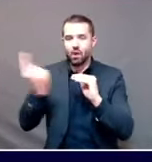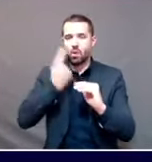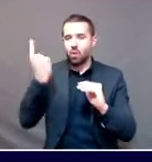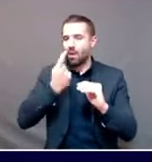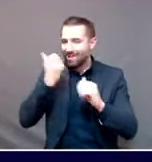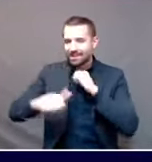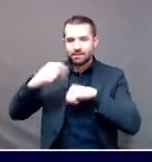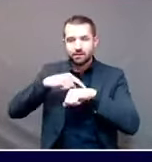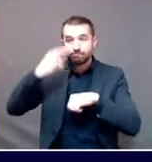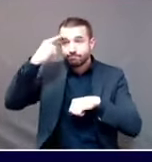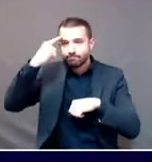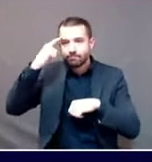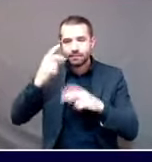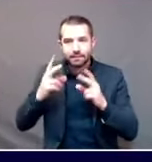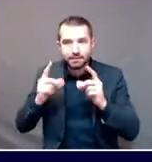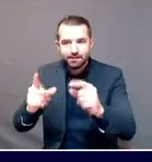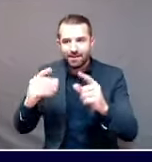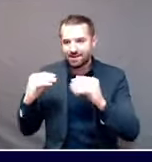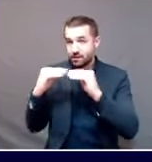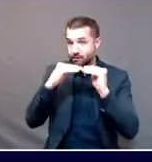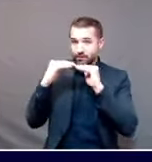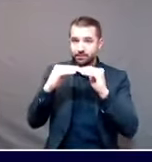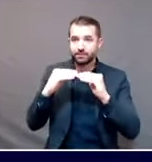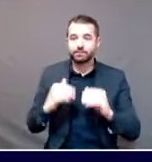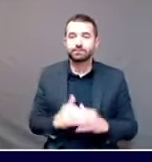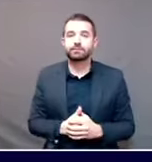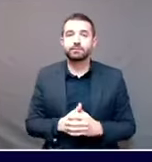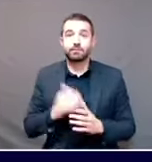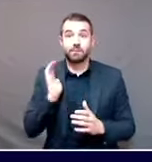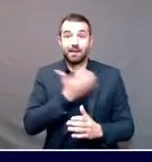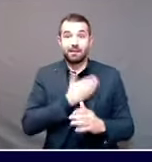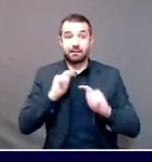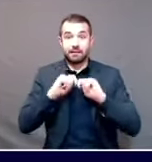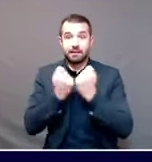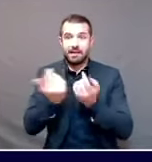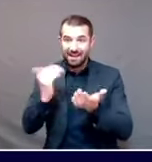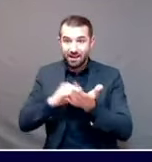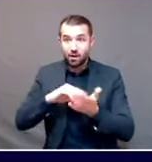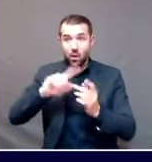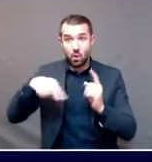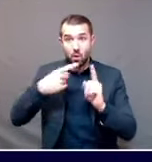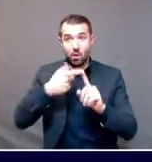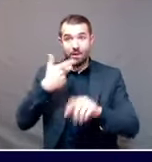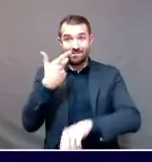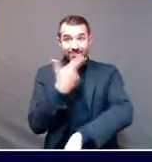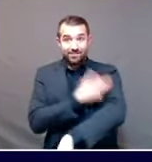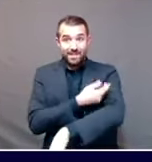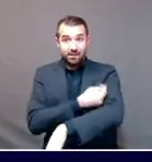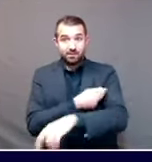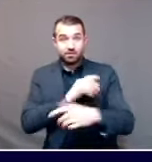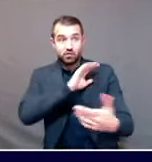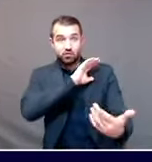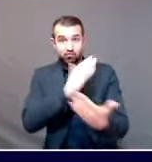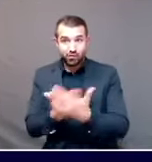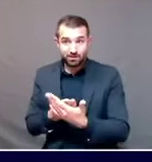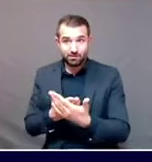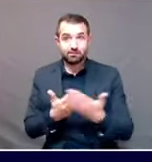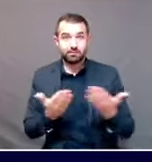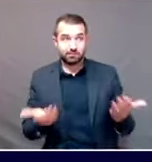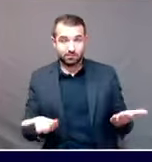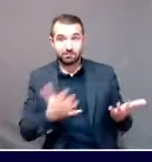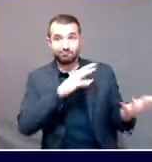is every morning, once we start vaccinating, whenever that is, I want to come into the office and I want to see an email indicating